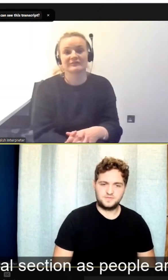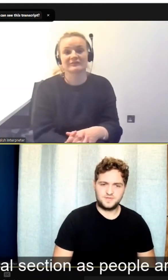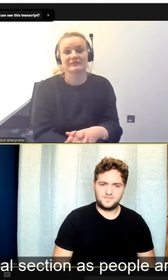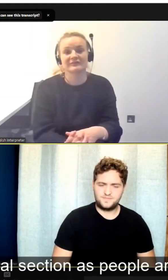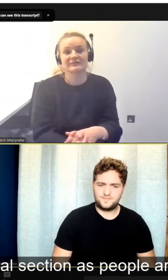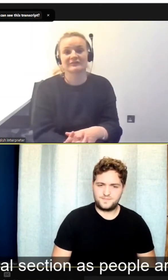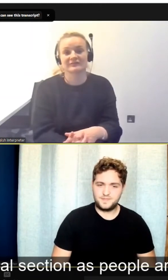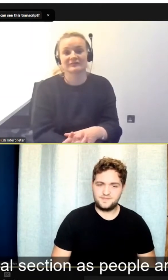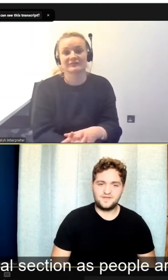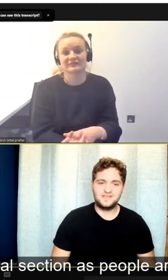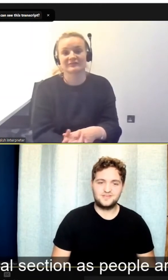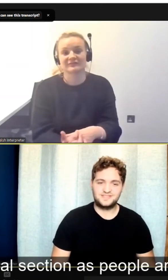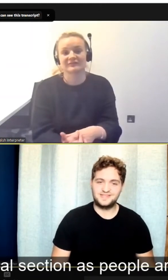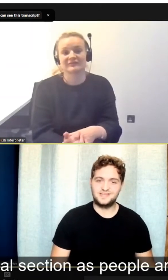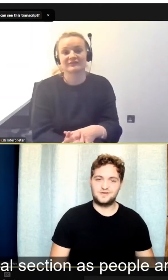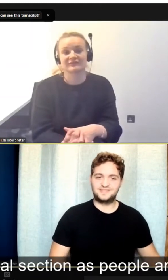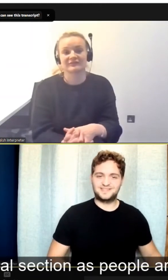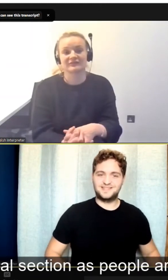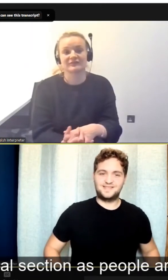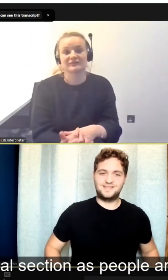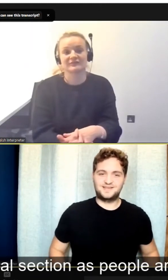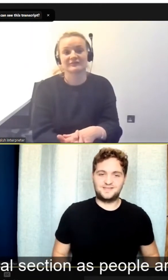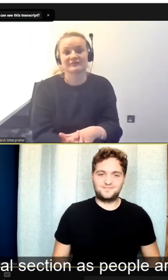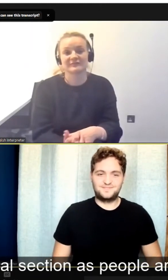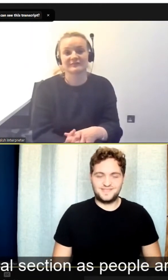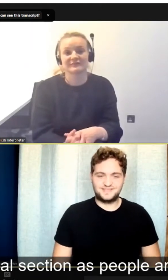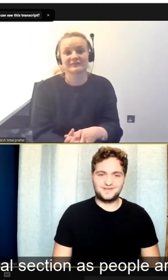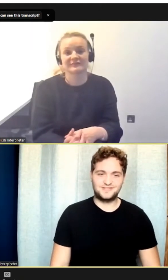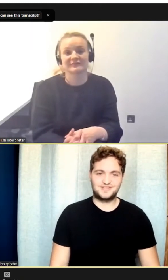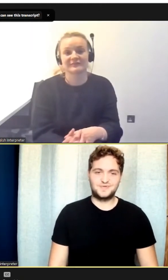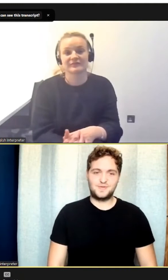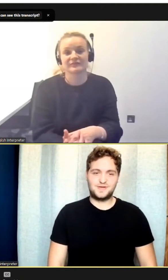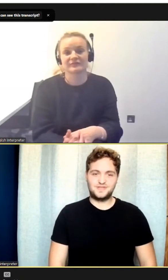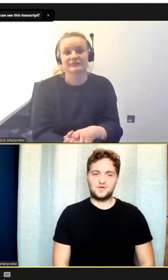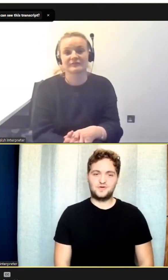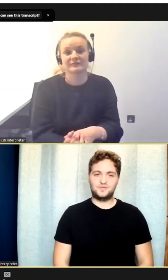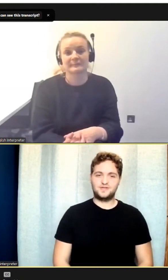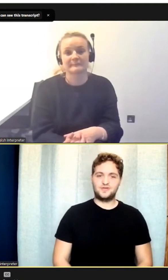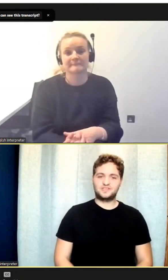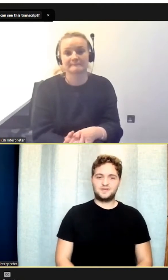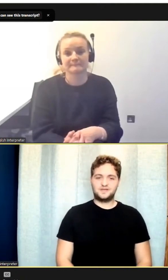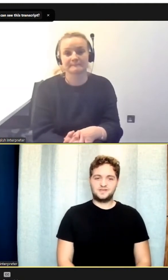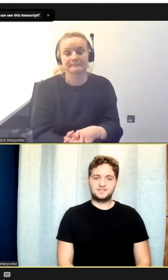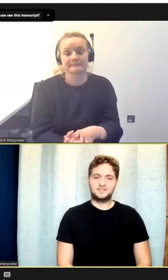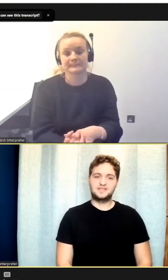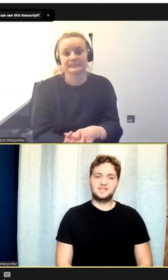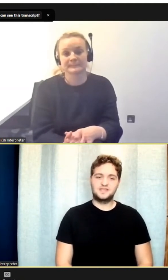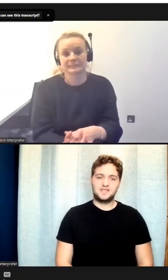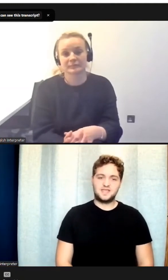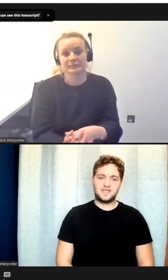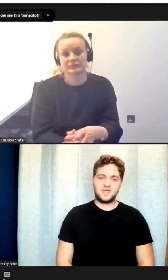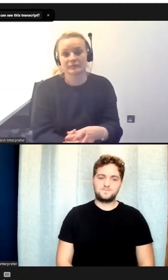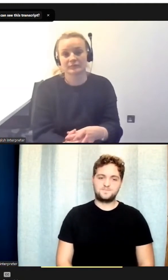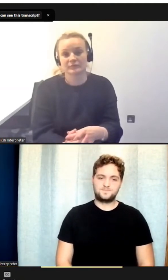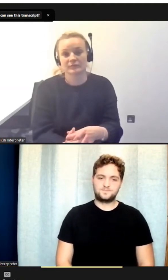I mean, because people are very interested in you, obviously, and there's a lot of these questions coming up about you more about your experience.